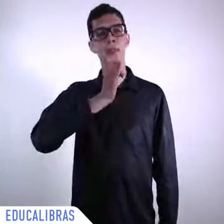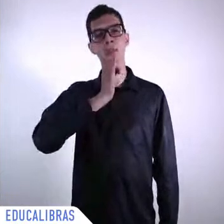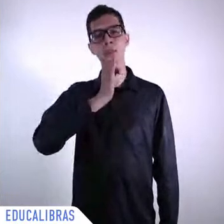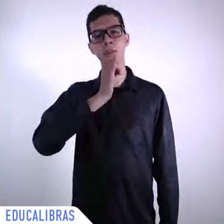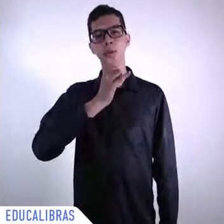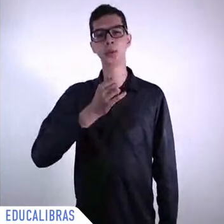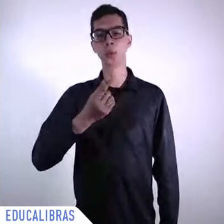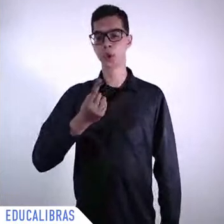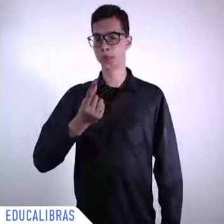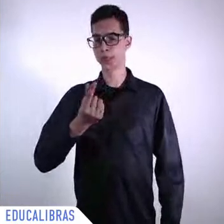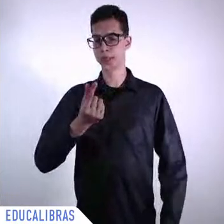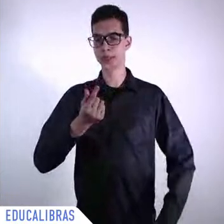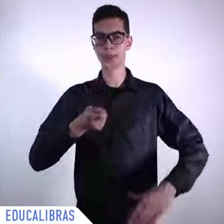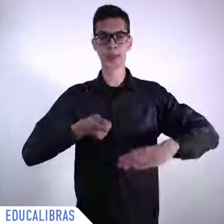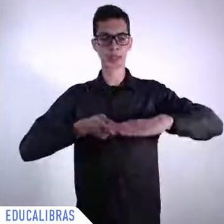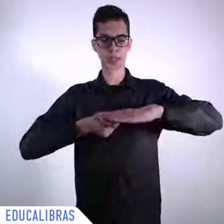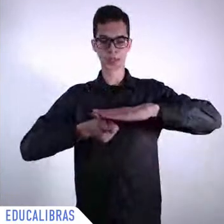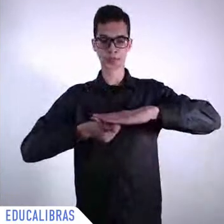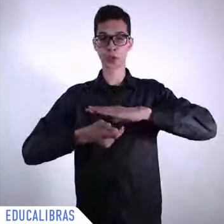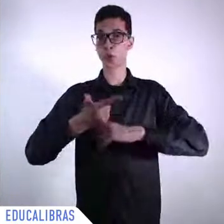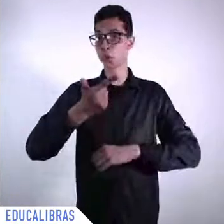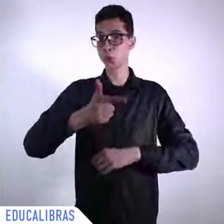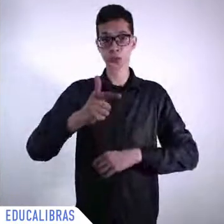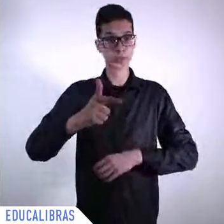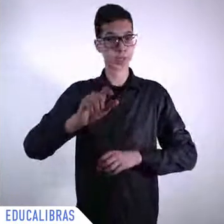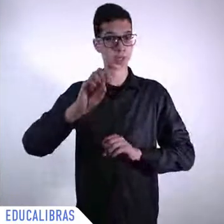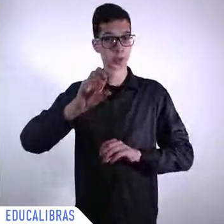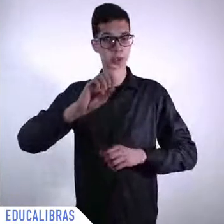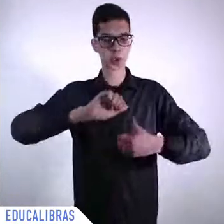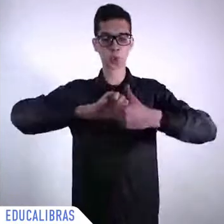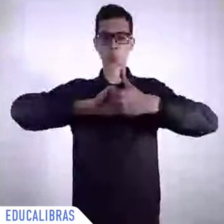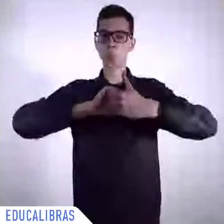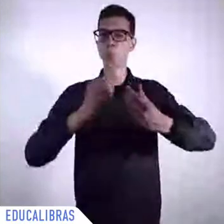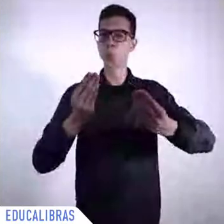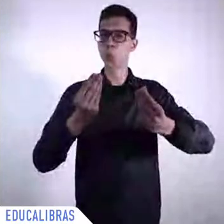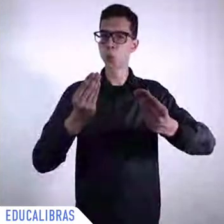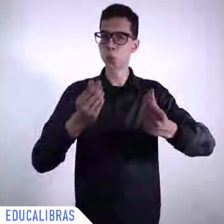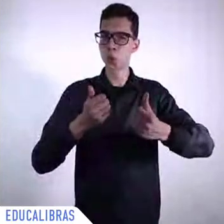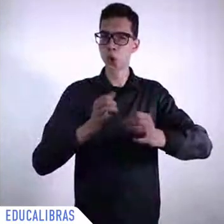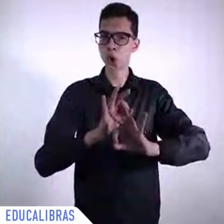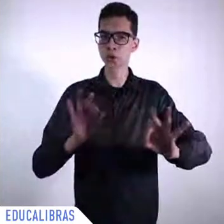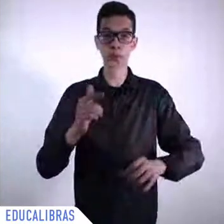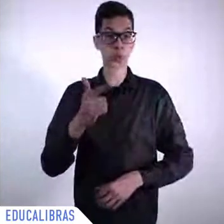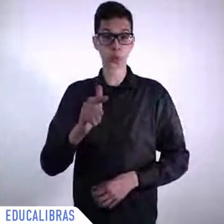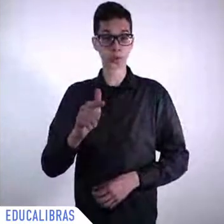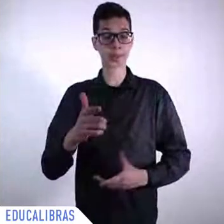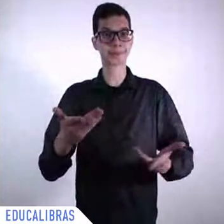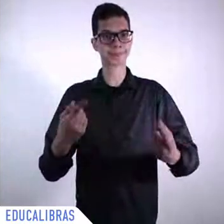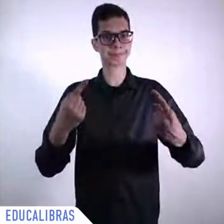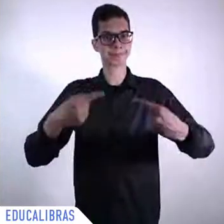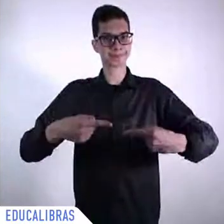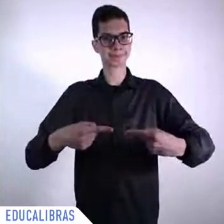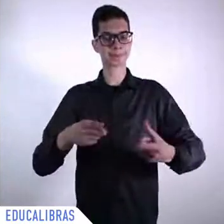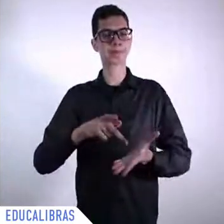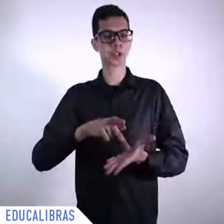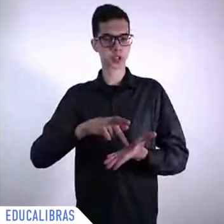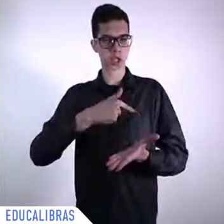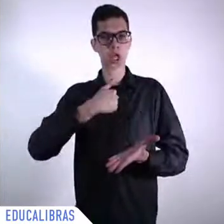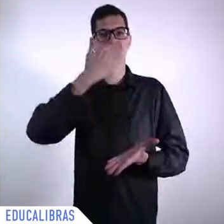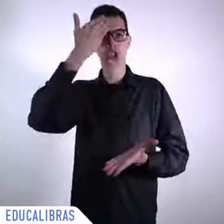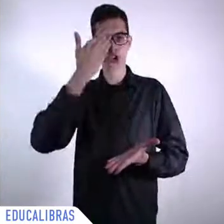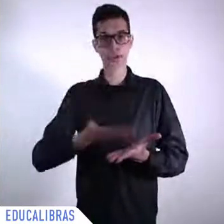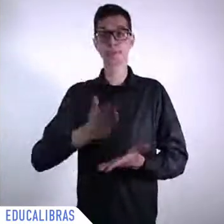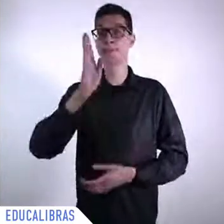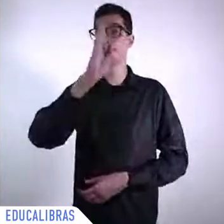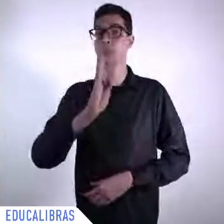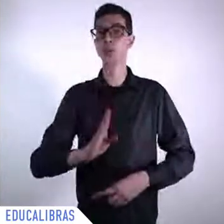its quality it will not which is one of the biggest challenges I think of Brazil for its competitive economy for